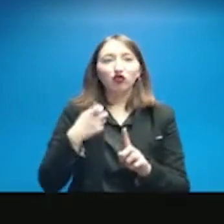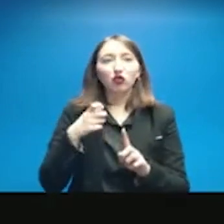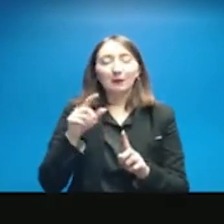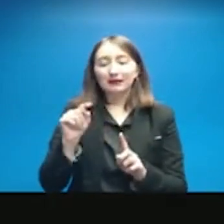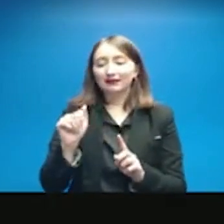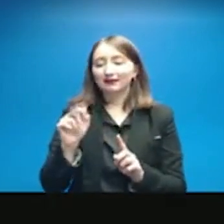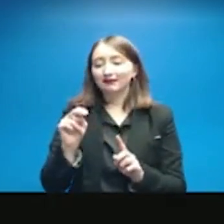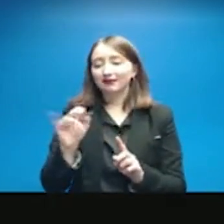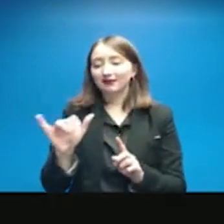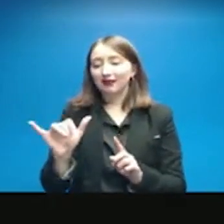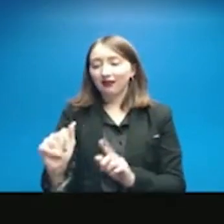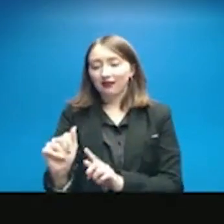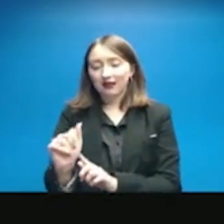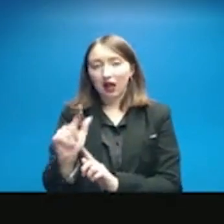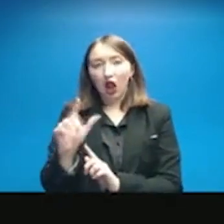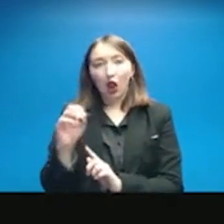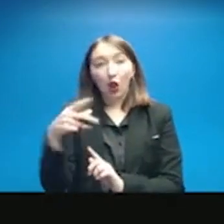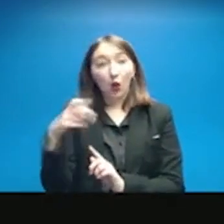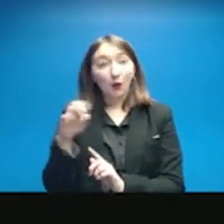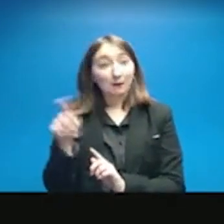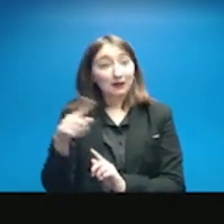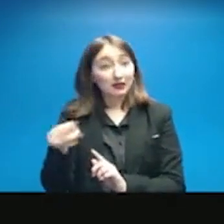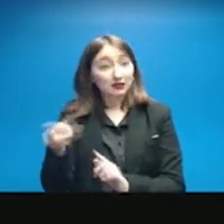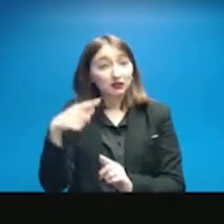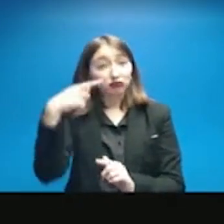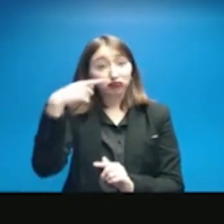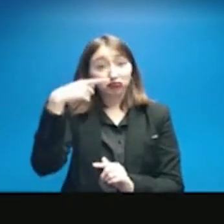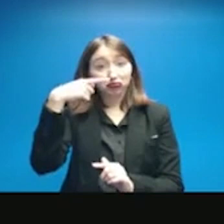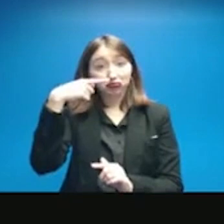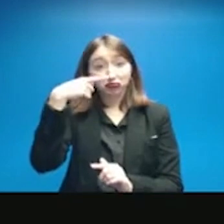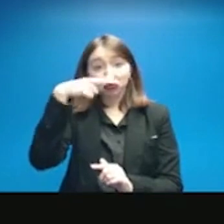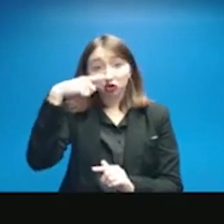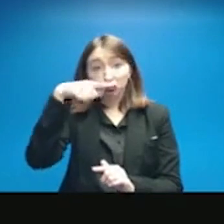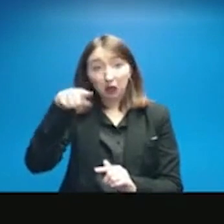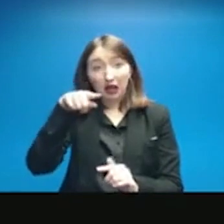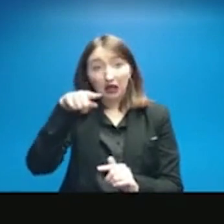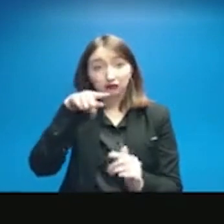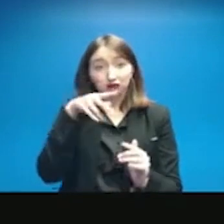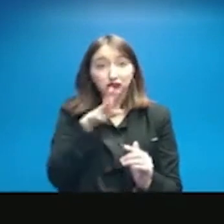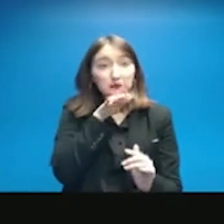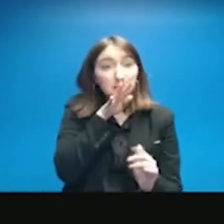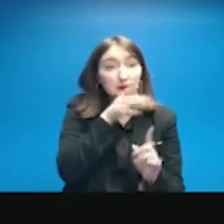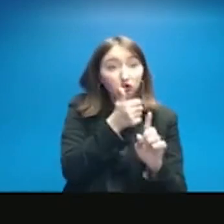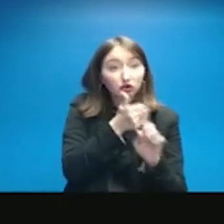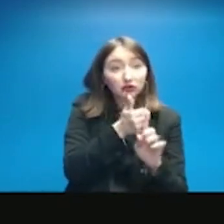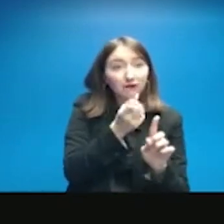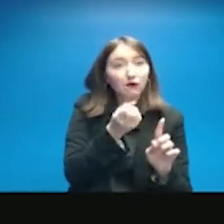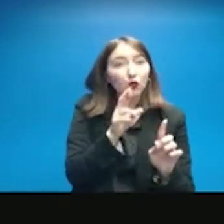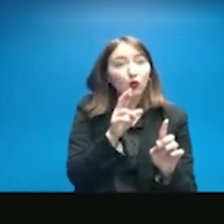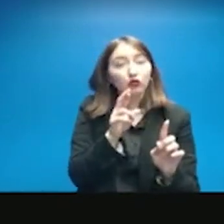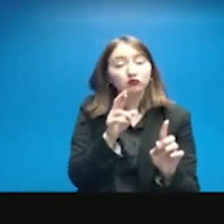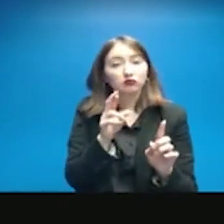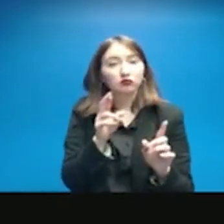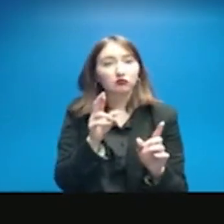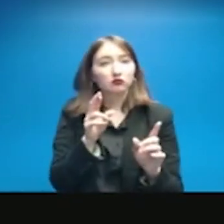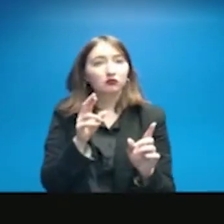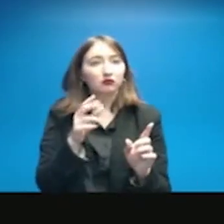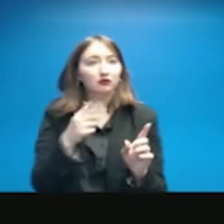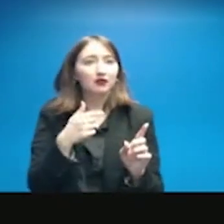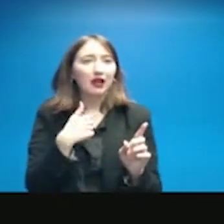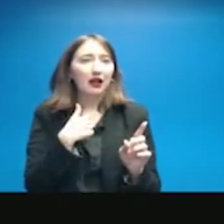Lopez from Univision. Tania, if you wouldn't mind unmuting, or we can read your question from here. Sorry, I'm not sure if you guys can hear me,